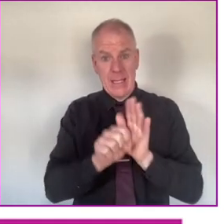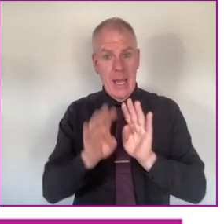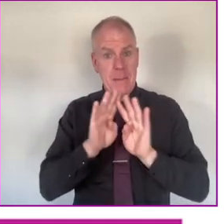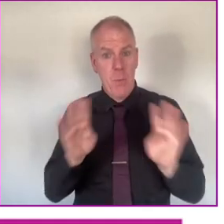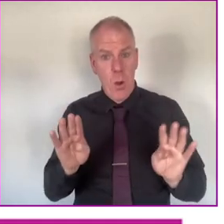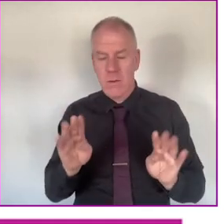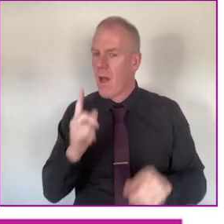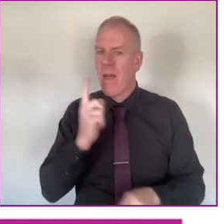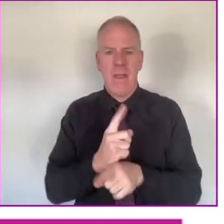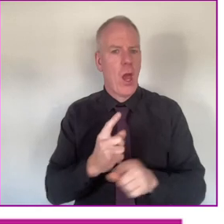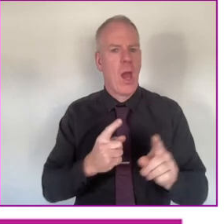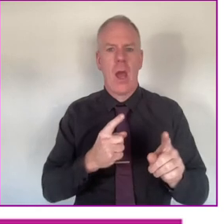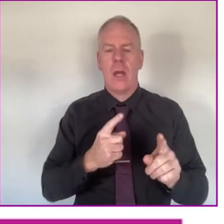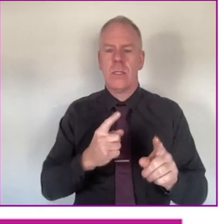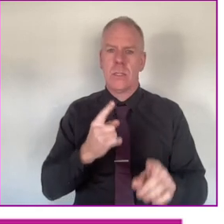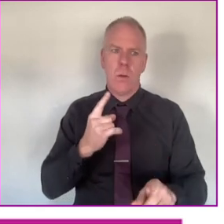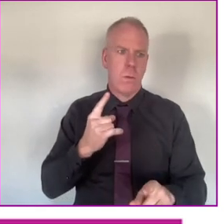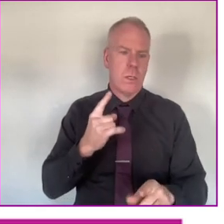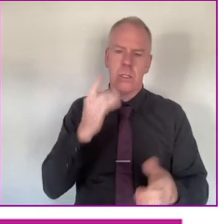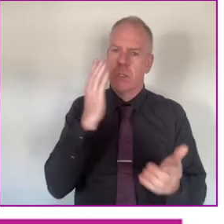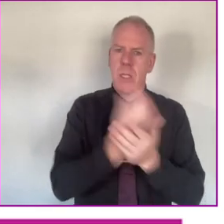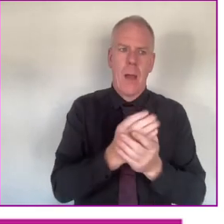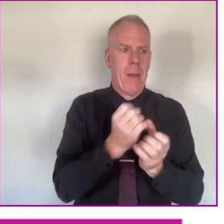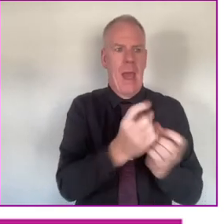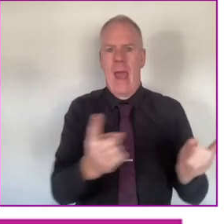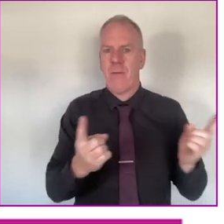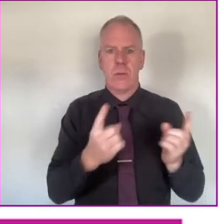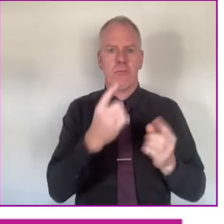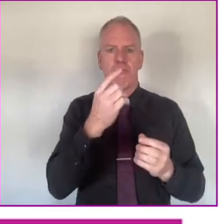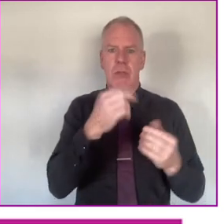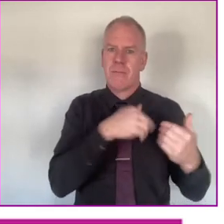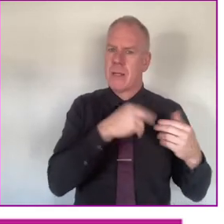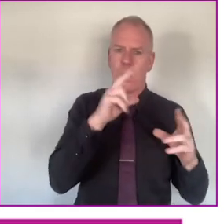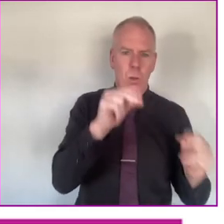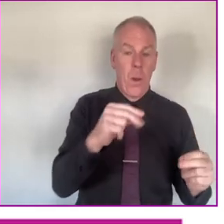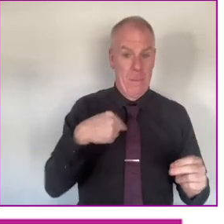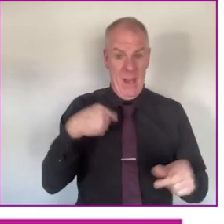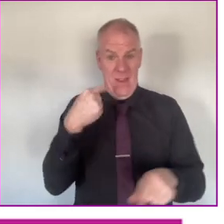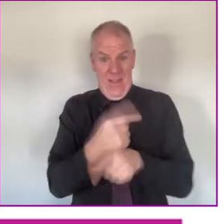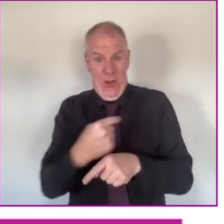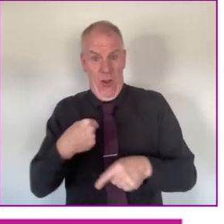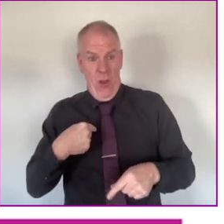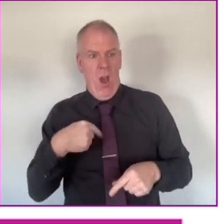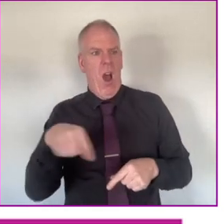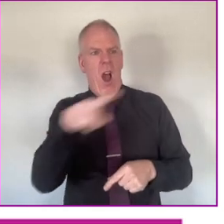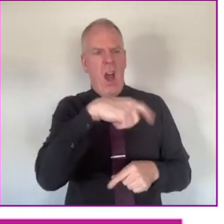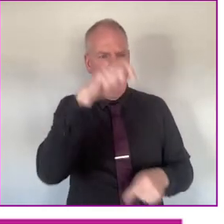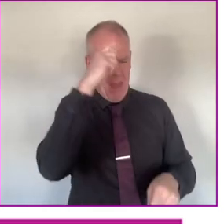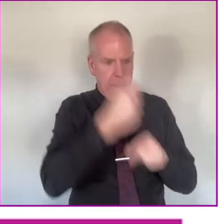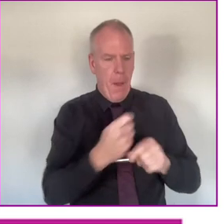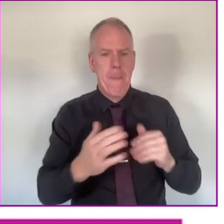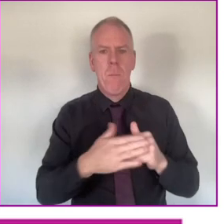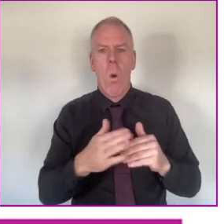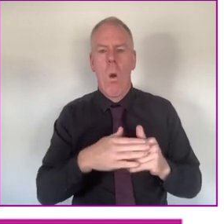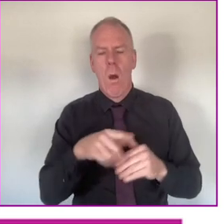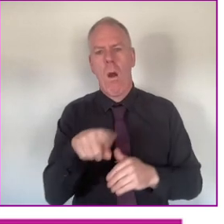board is not there to abdicate everybody else's responsibility in the room. My mere presence has made people think about things, I